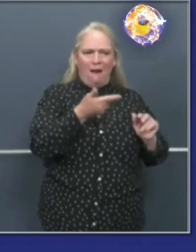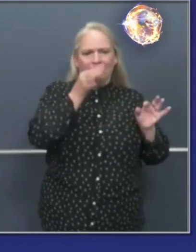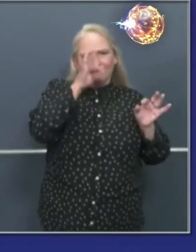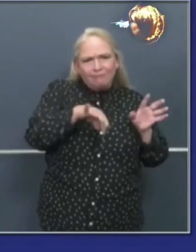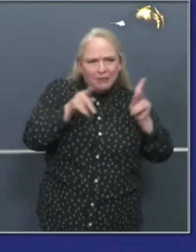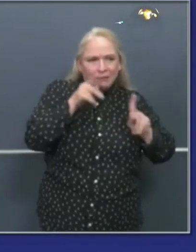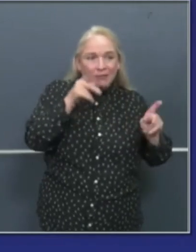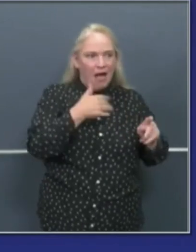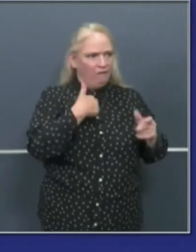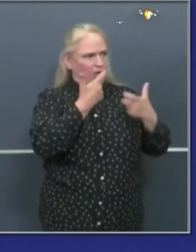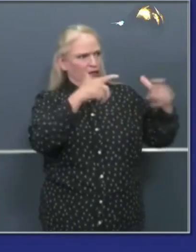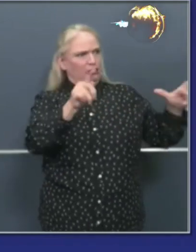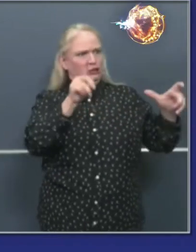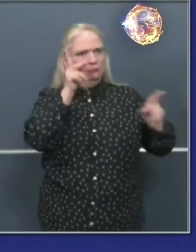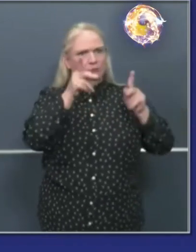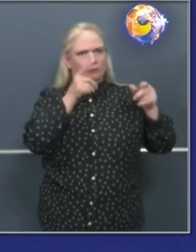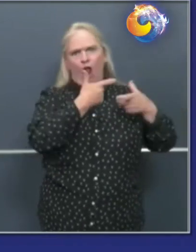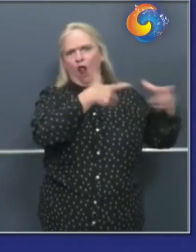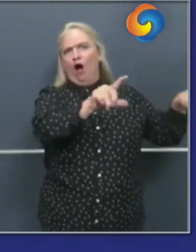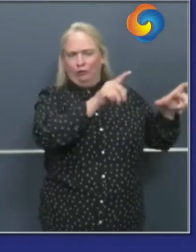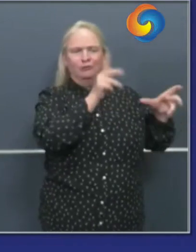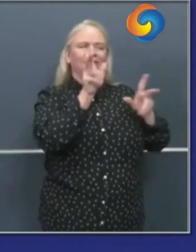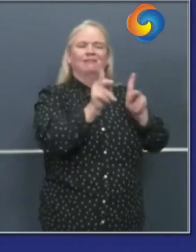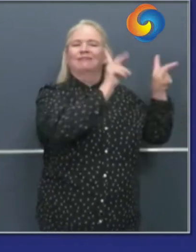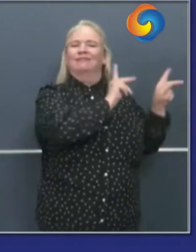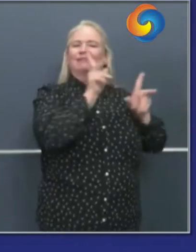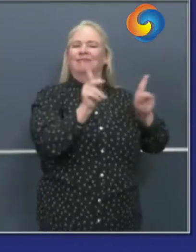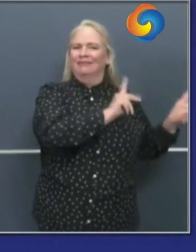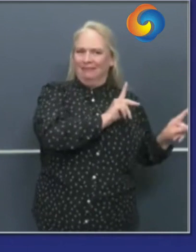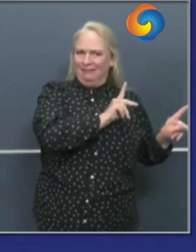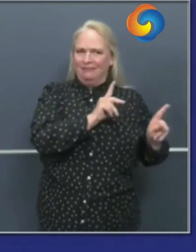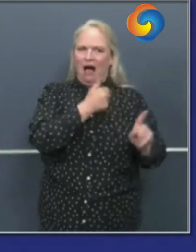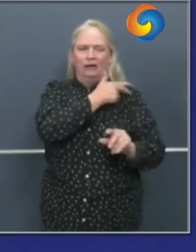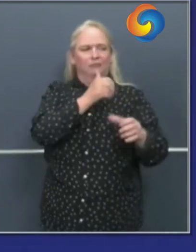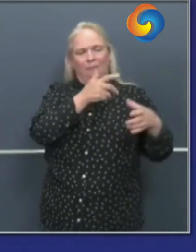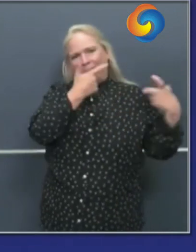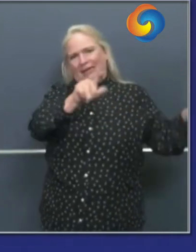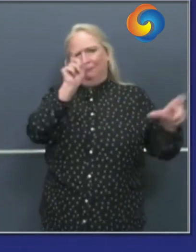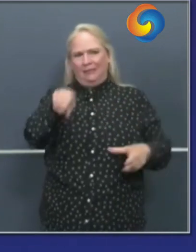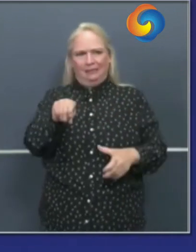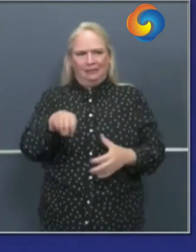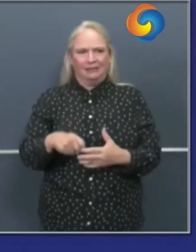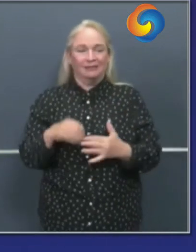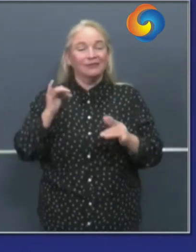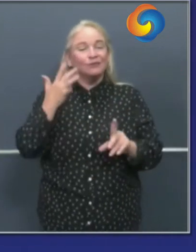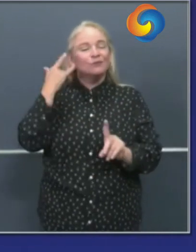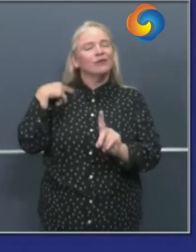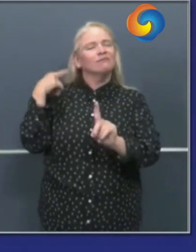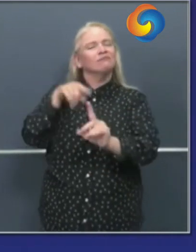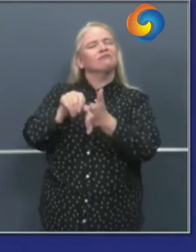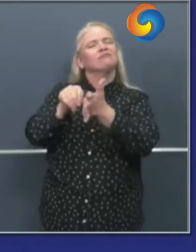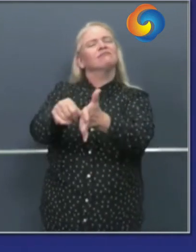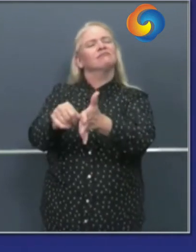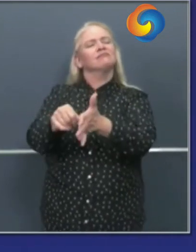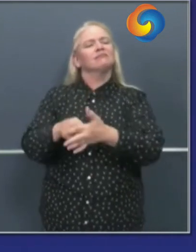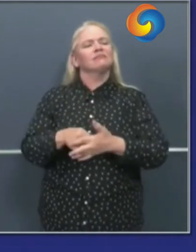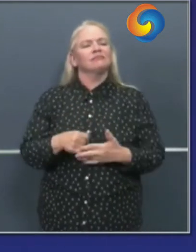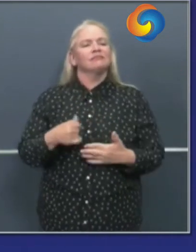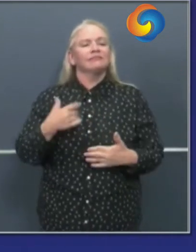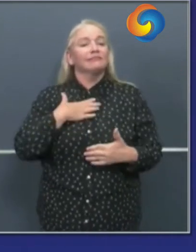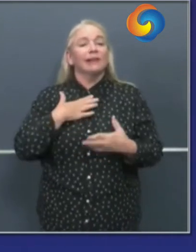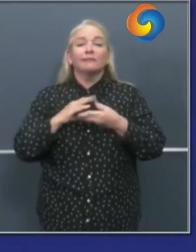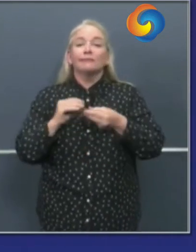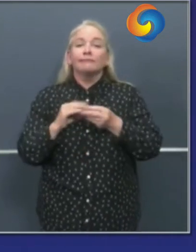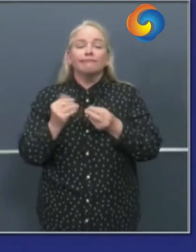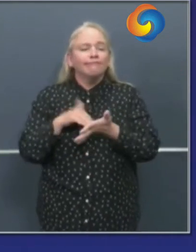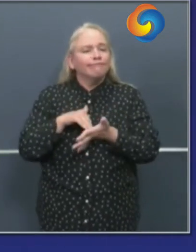can represent a huge percentage of your total capacity so so often i make this point in presentations like this i give